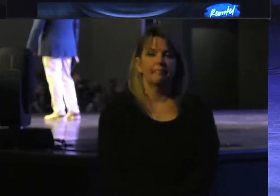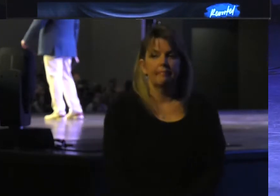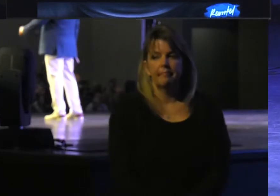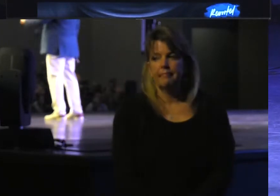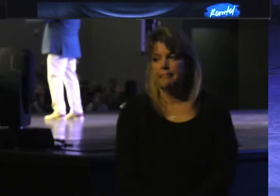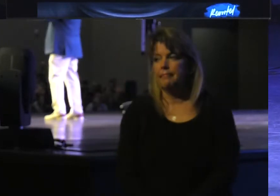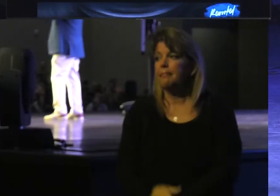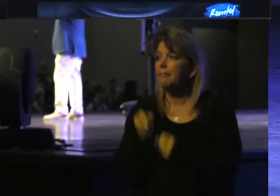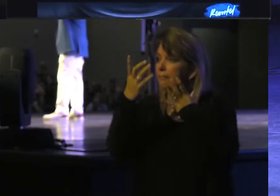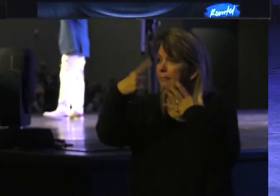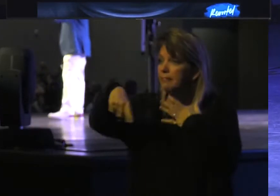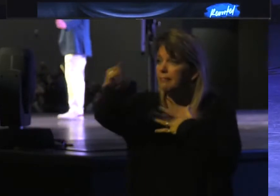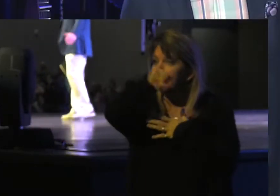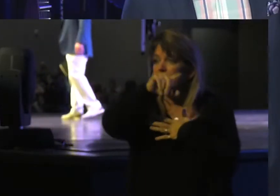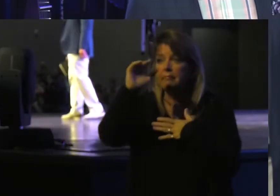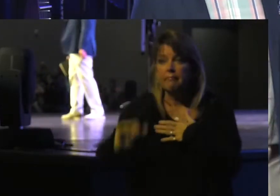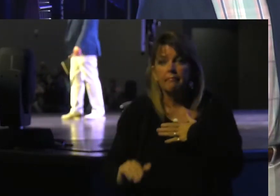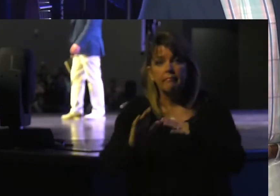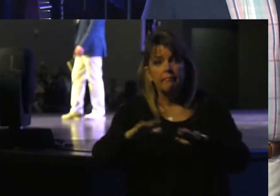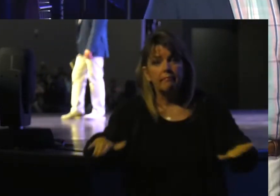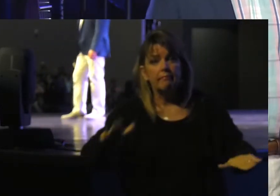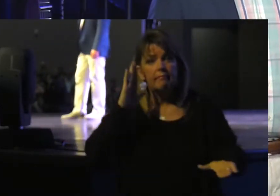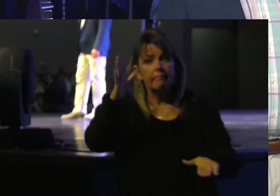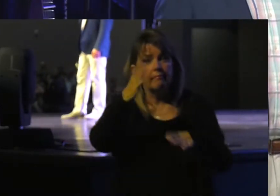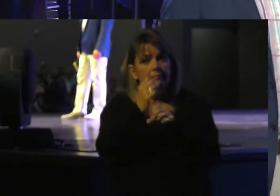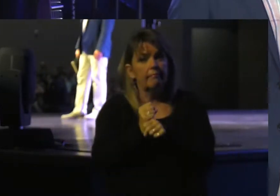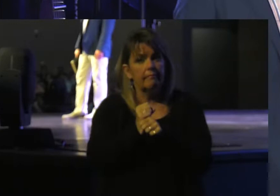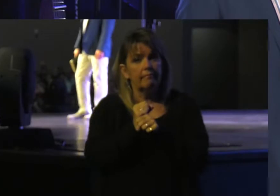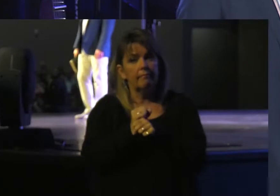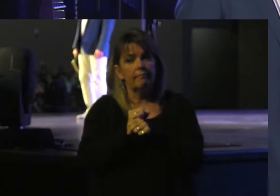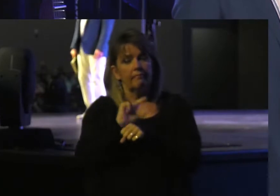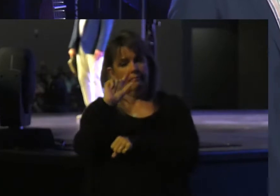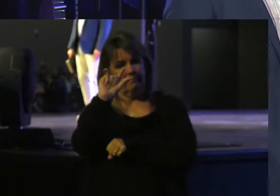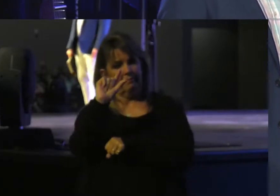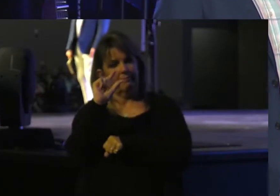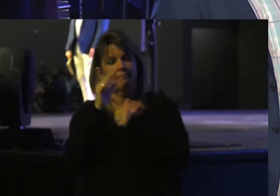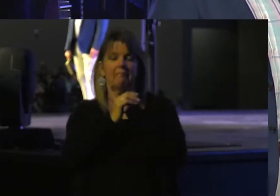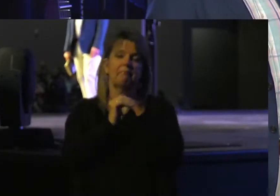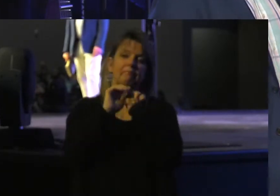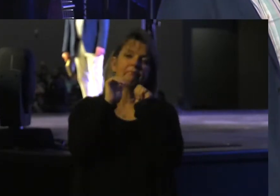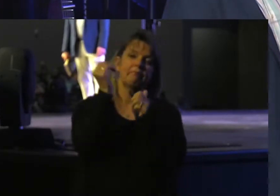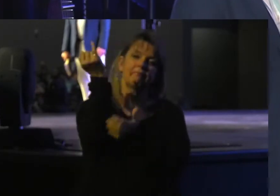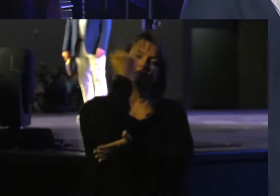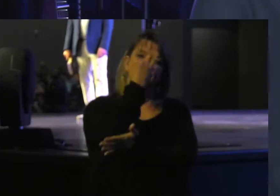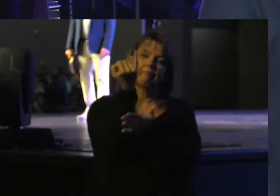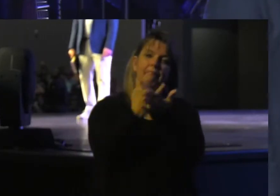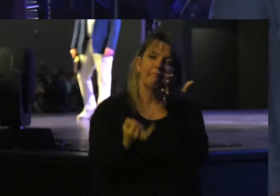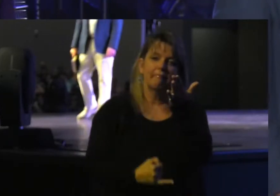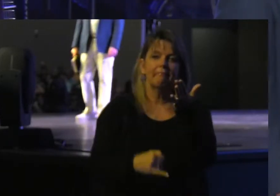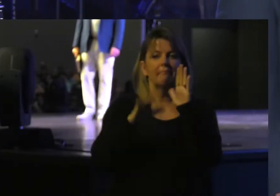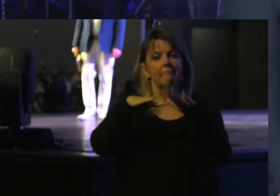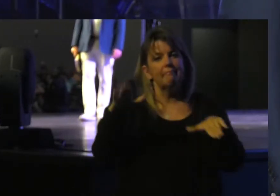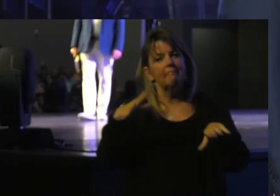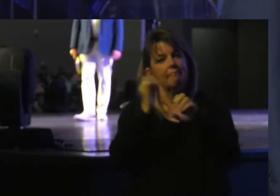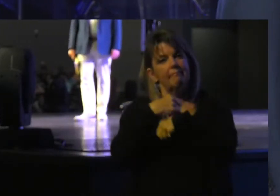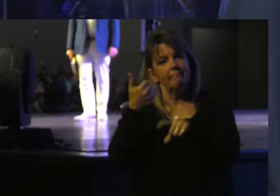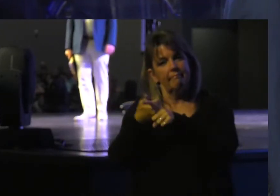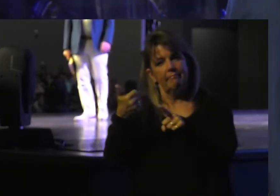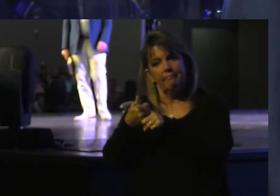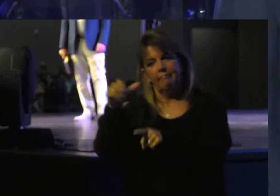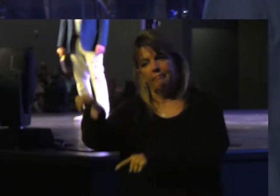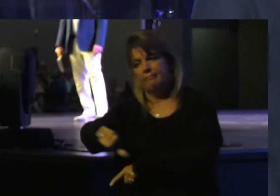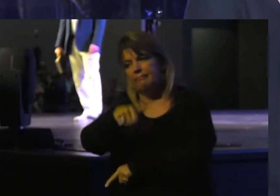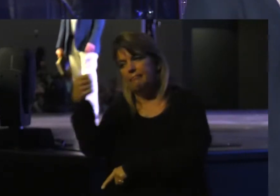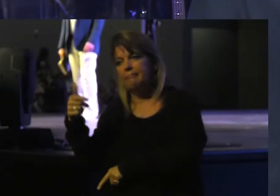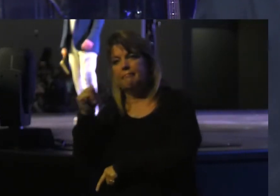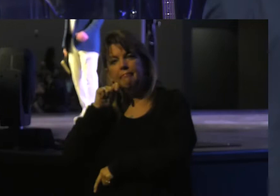And many of you with little children will receive small pieces of art that they've prepared for you. Others of